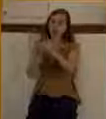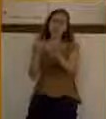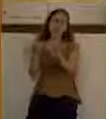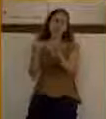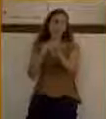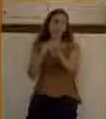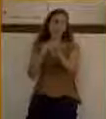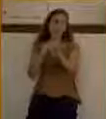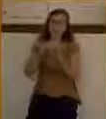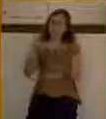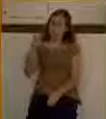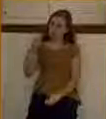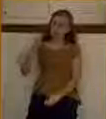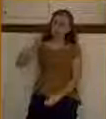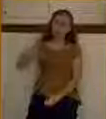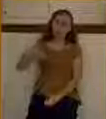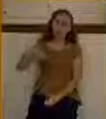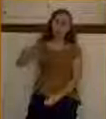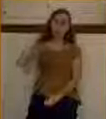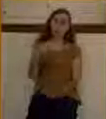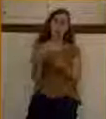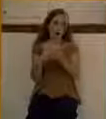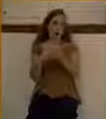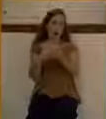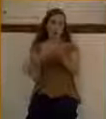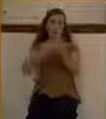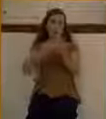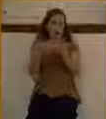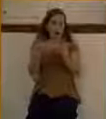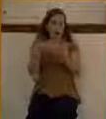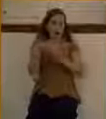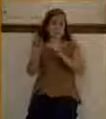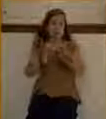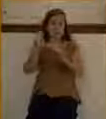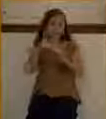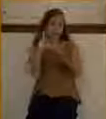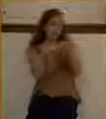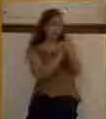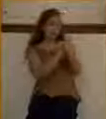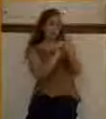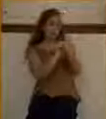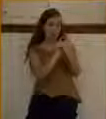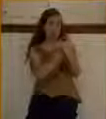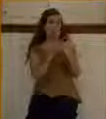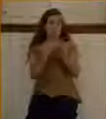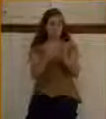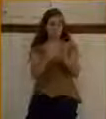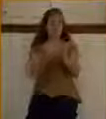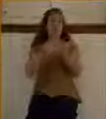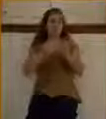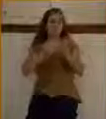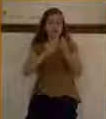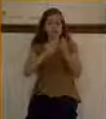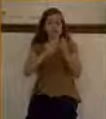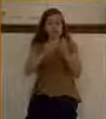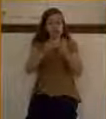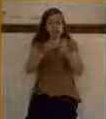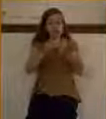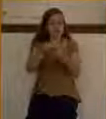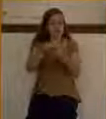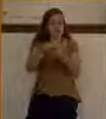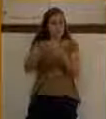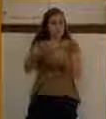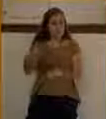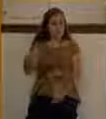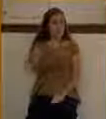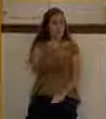would pass through that city, and they would have to pass by where Bartimaeus was begging for alms. So